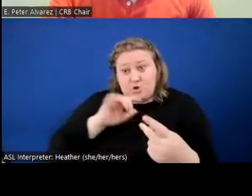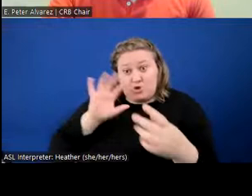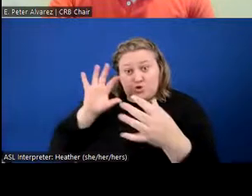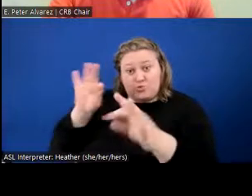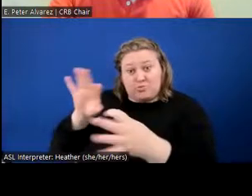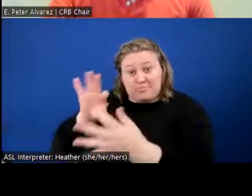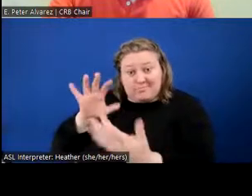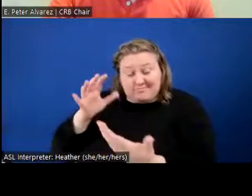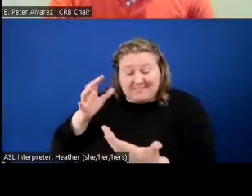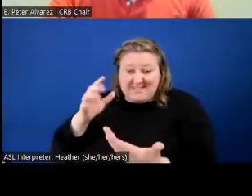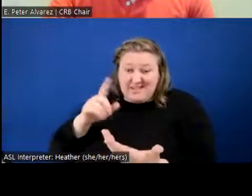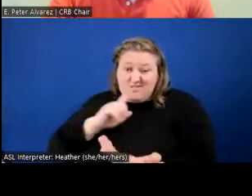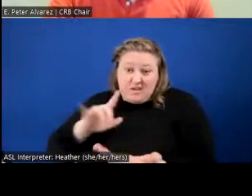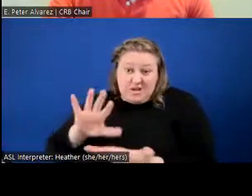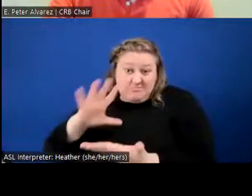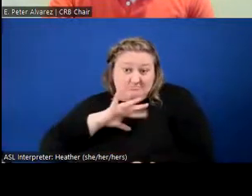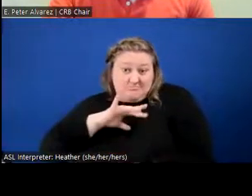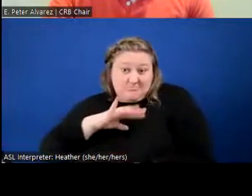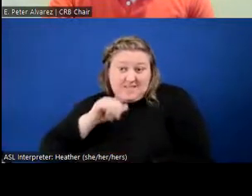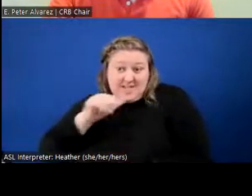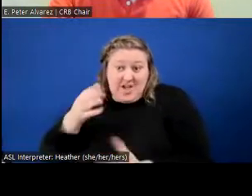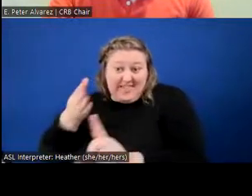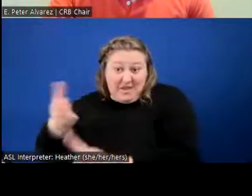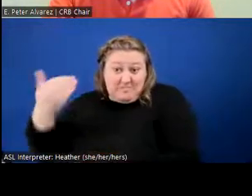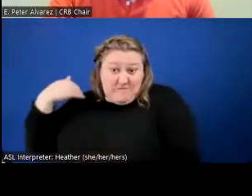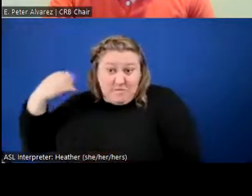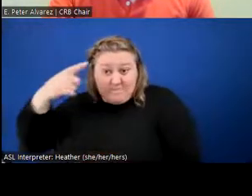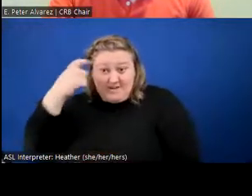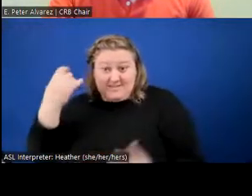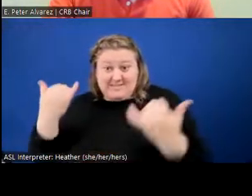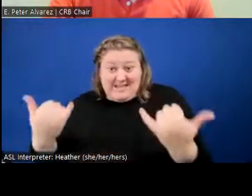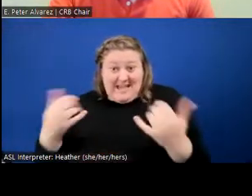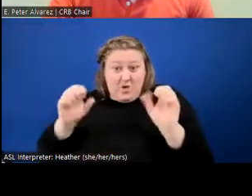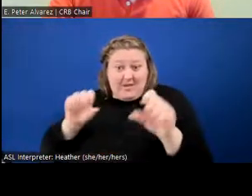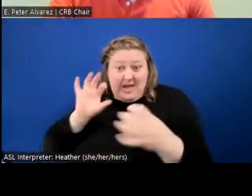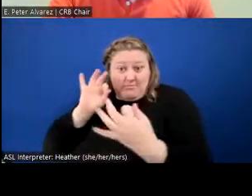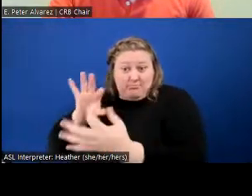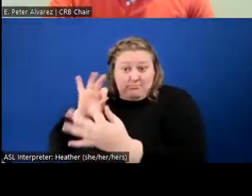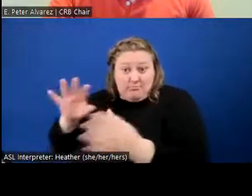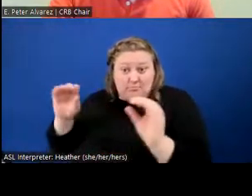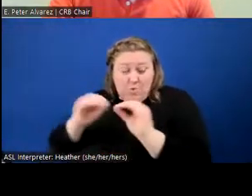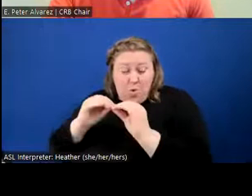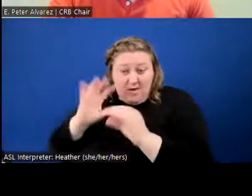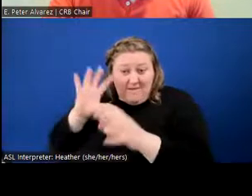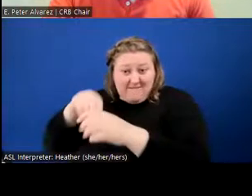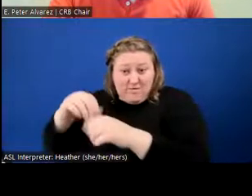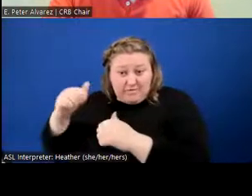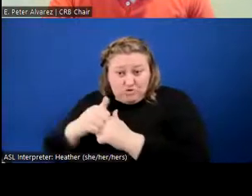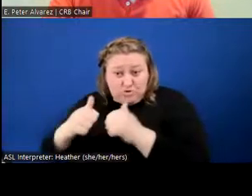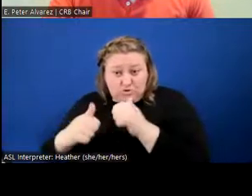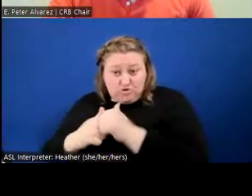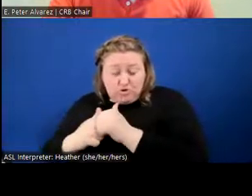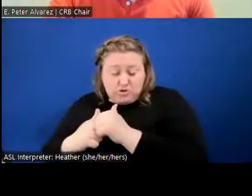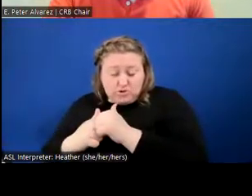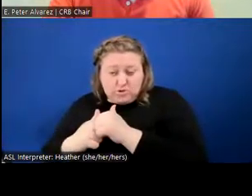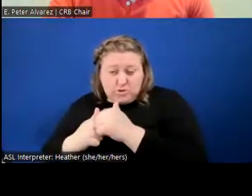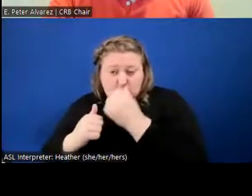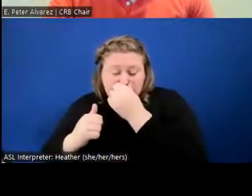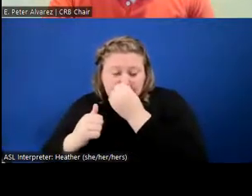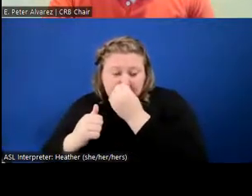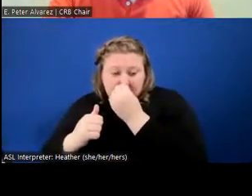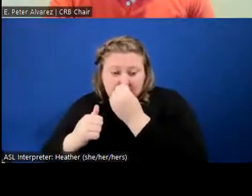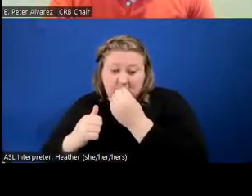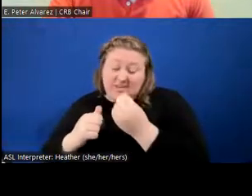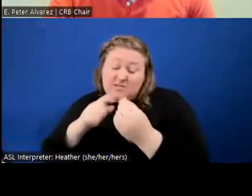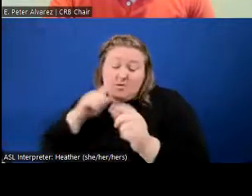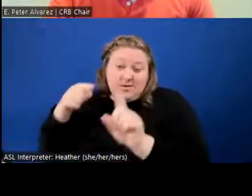exist before. You want it to exist, but given that the structure as it was, has not been